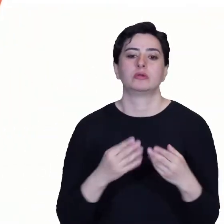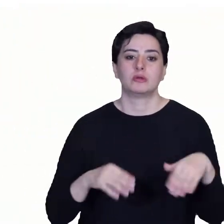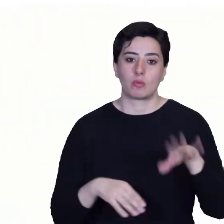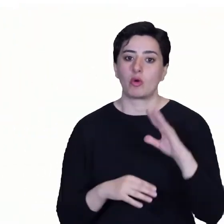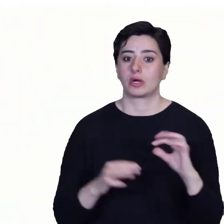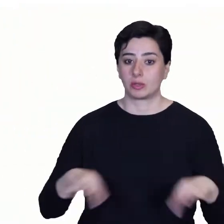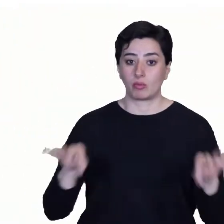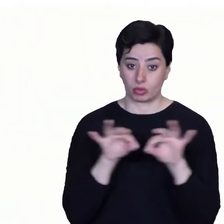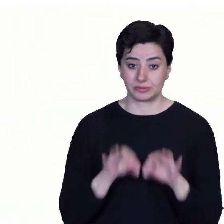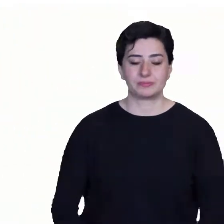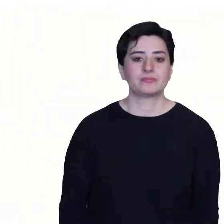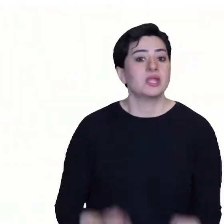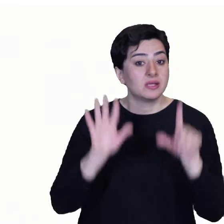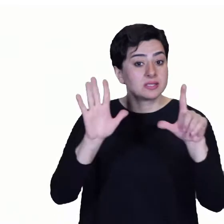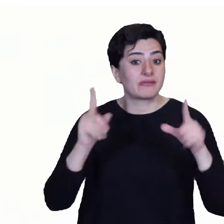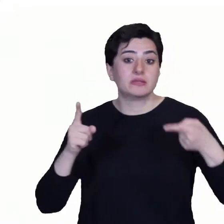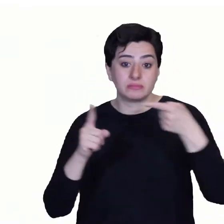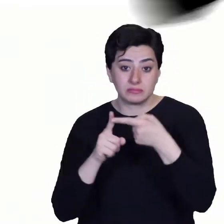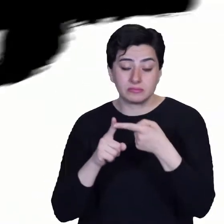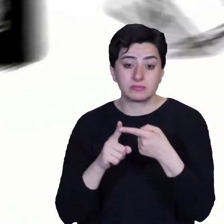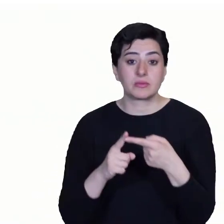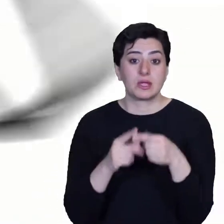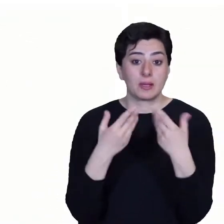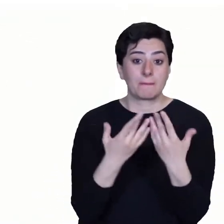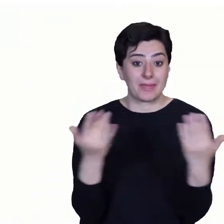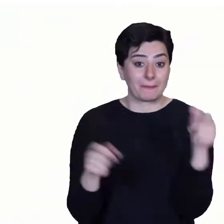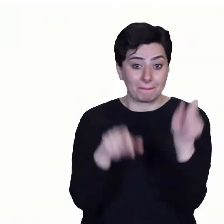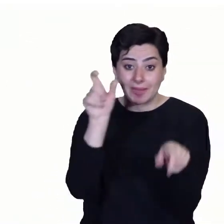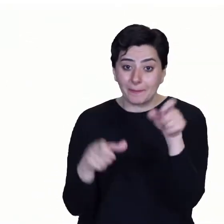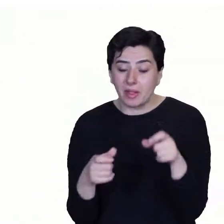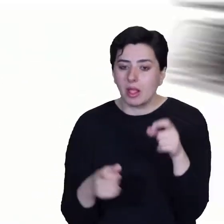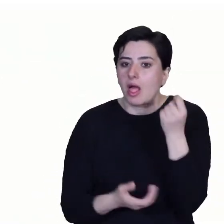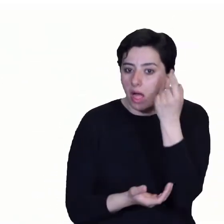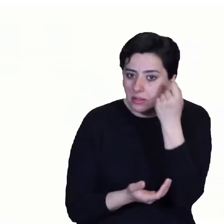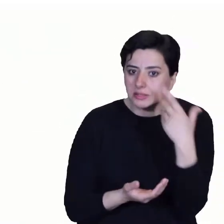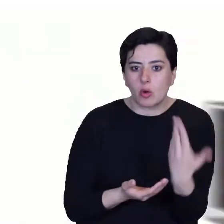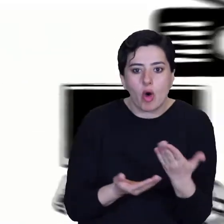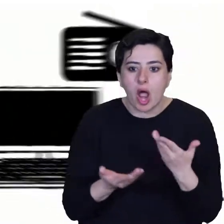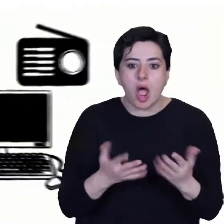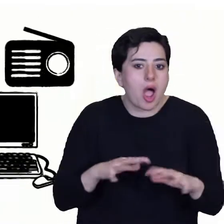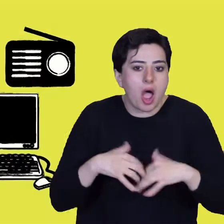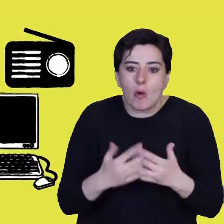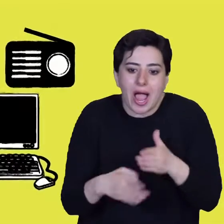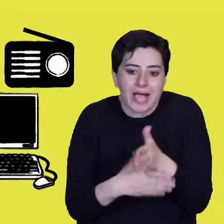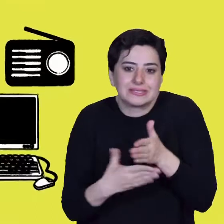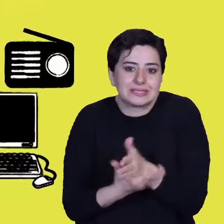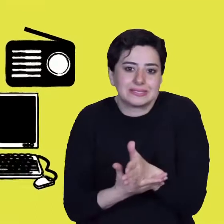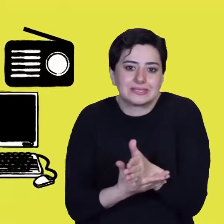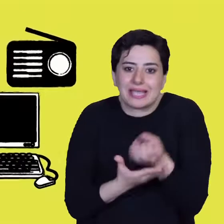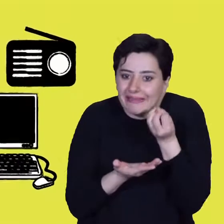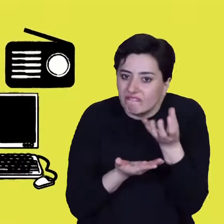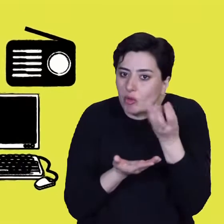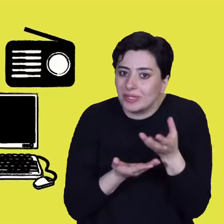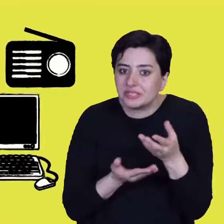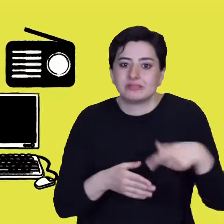Target seven. Increase the number of people who can access and understand early warning systems. This means